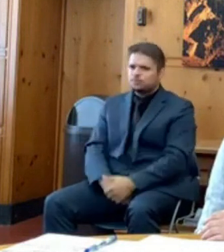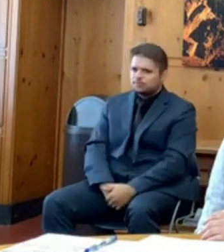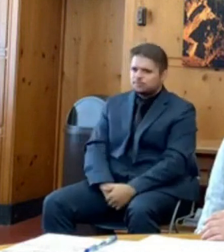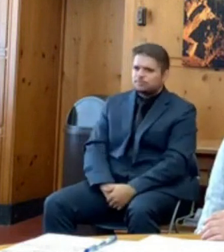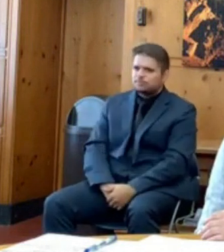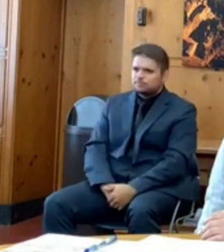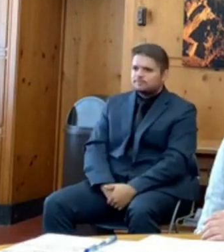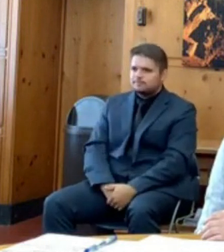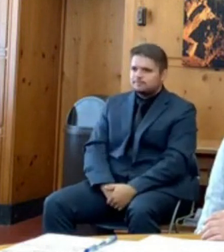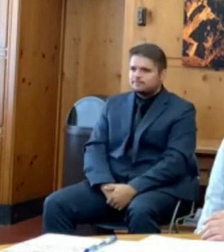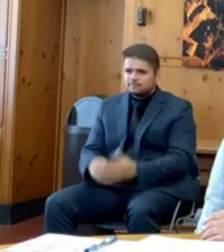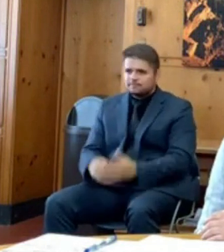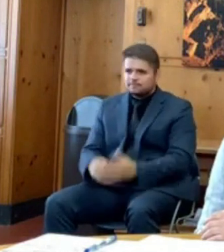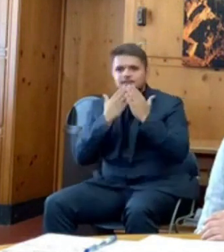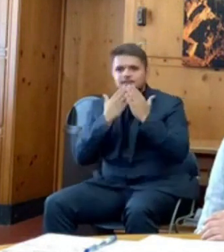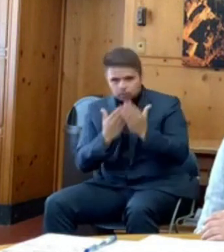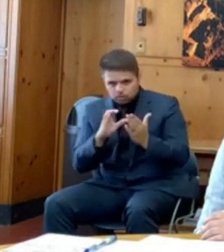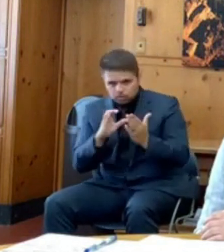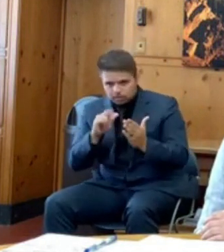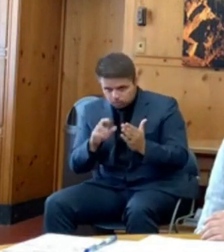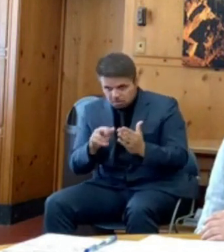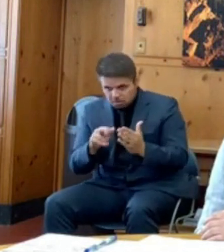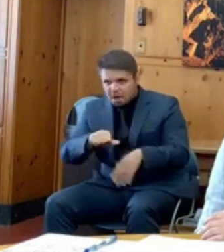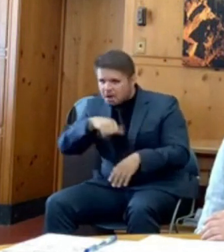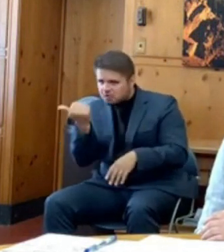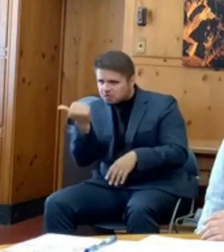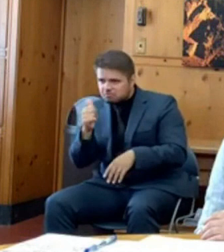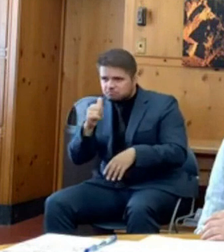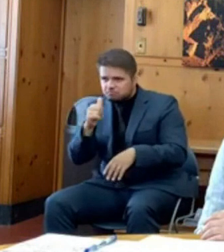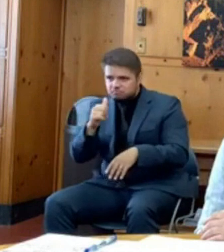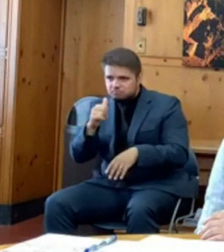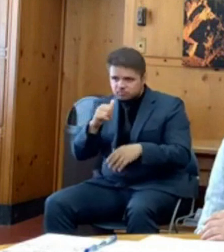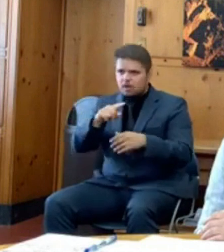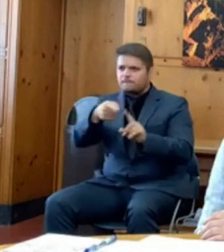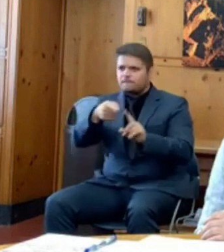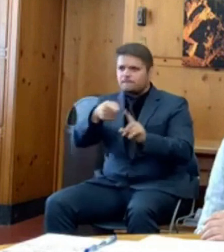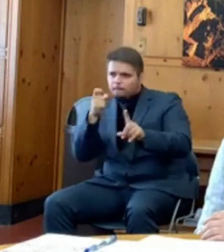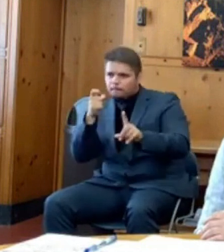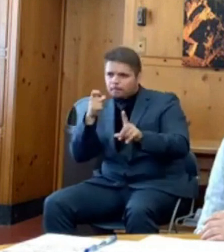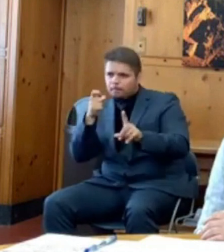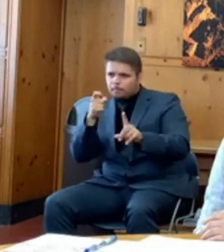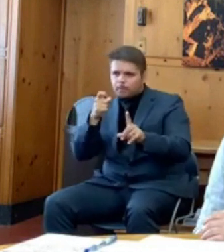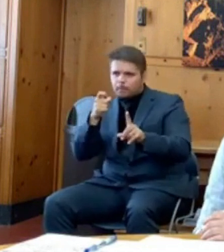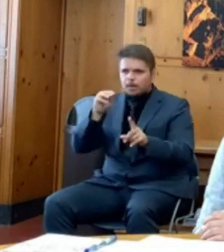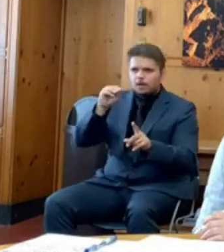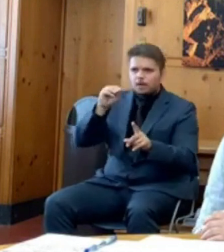Thanks, Claire. Next up, have Les Zites with the Malheur Enterprise. Go ahead, Les.